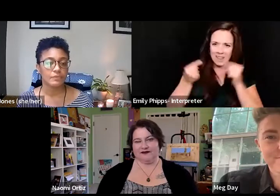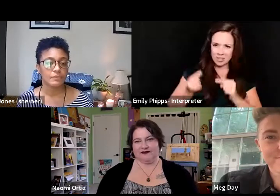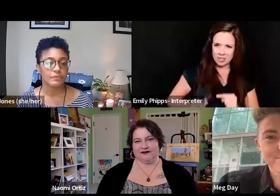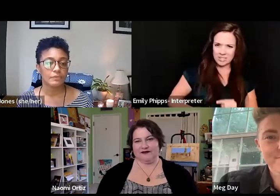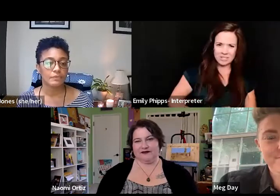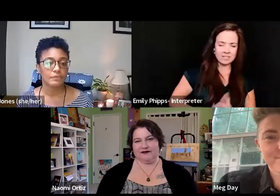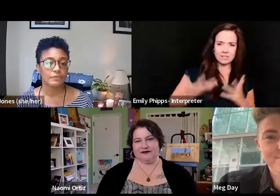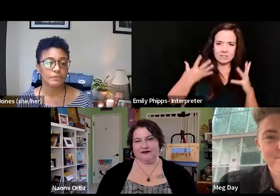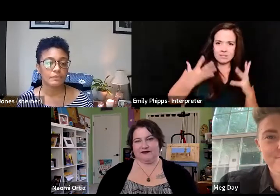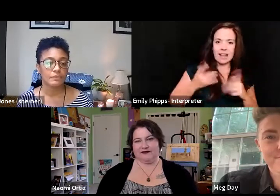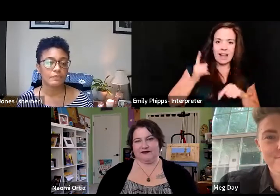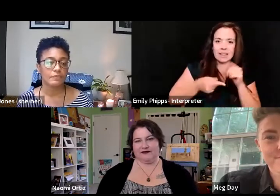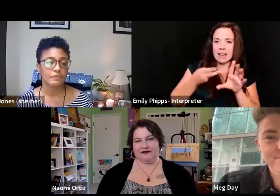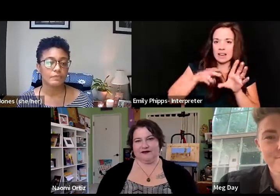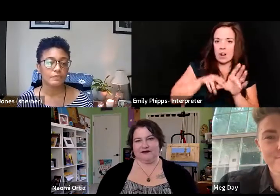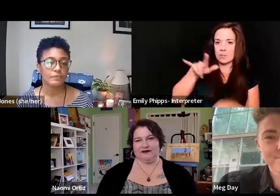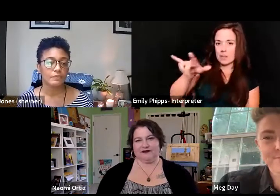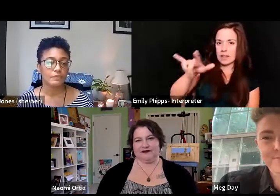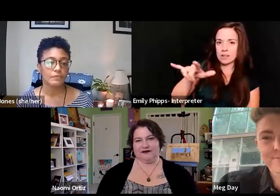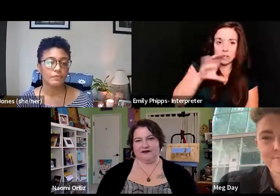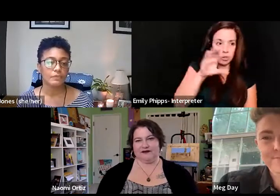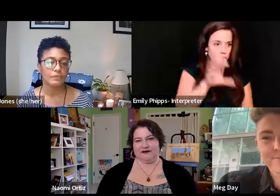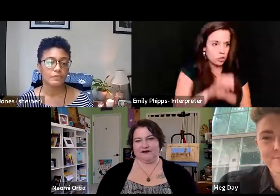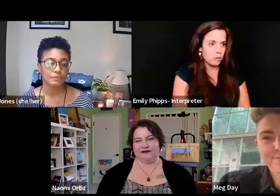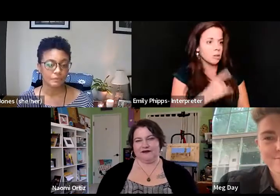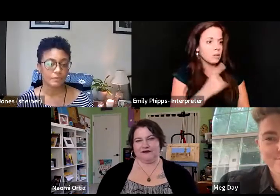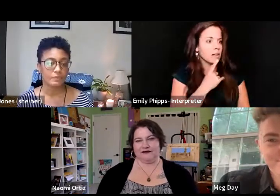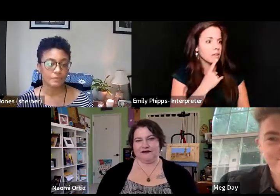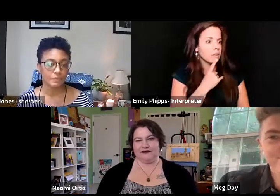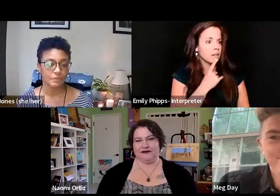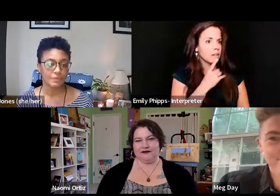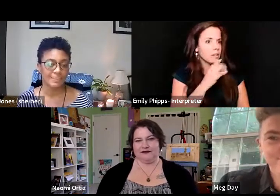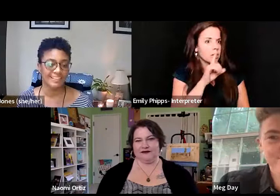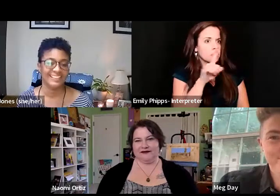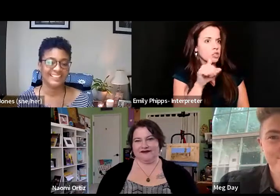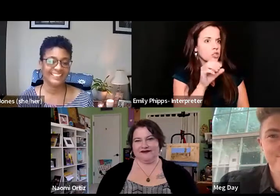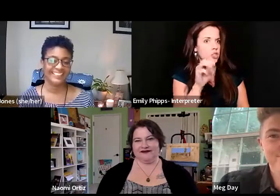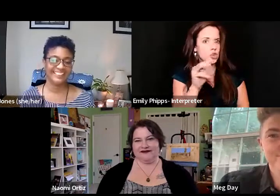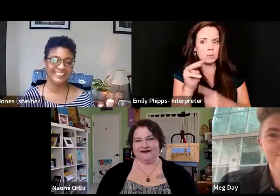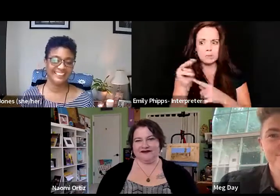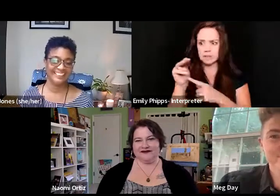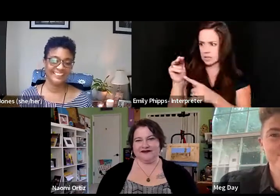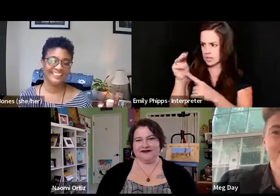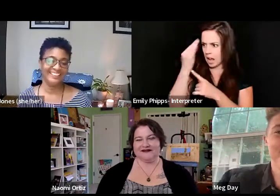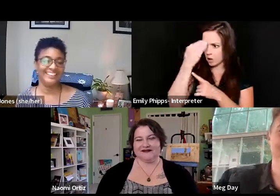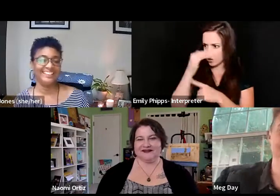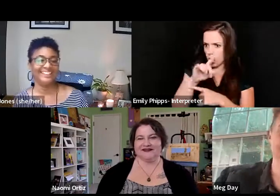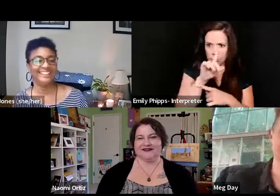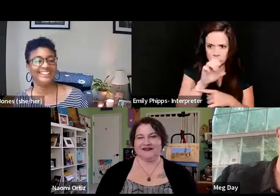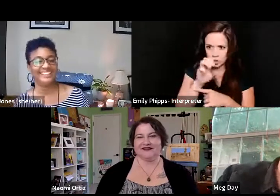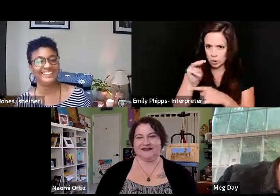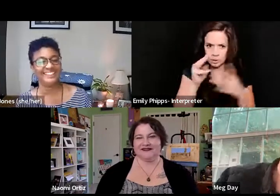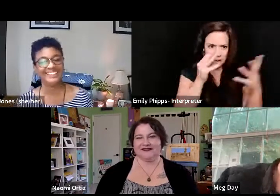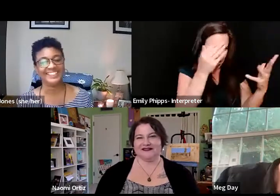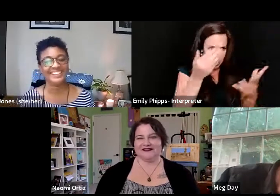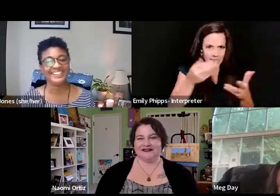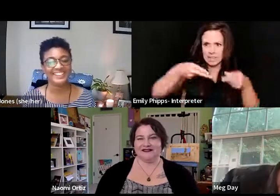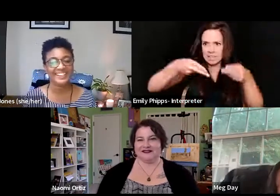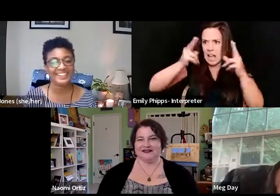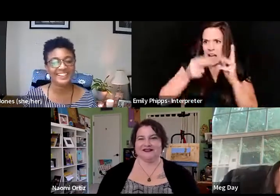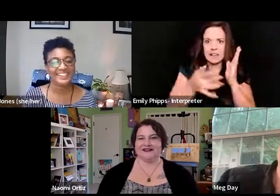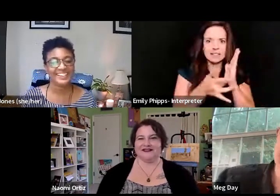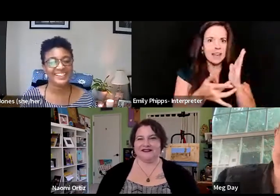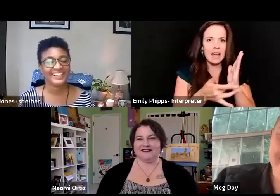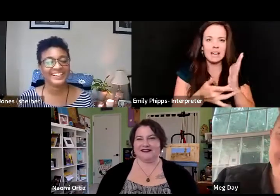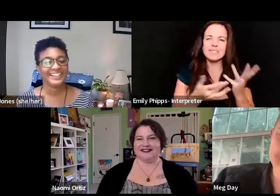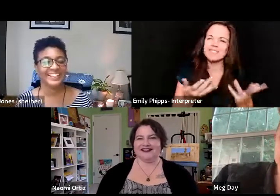And I was like, I can't get on a plane. Can we do Zoom? And they were like, what is Zoom? I don't know if we can do Zoom. That's high technology. I'm like, you're in